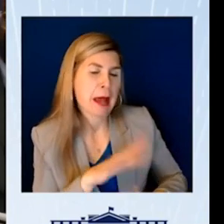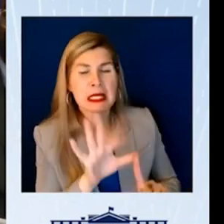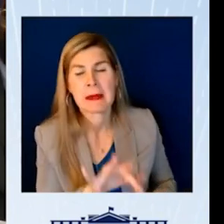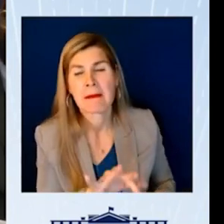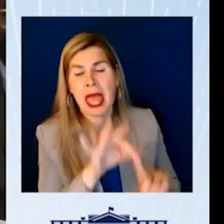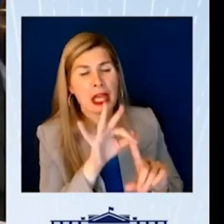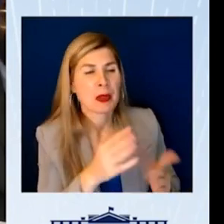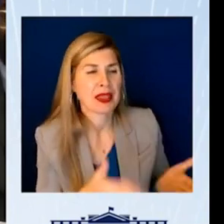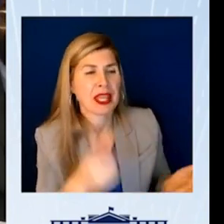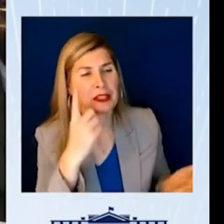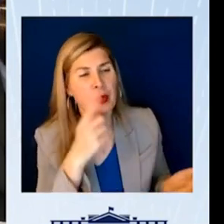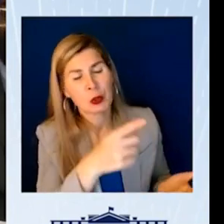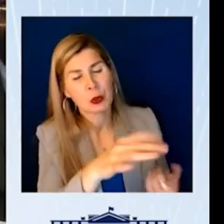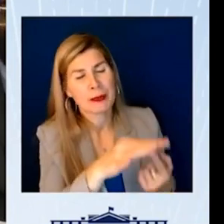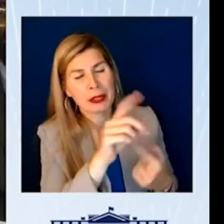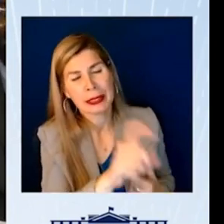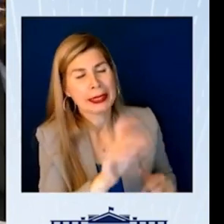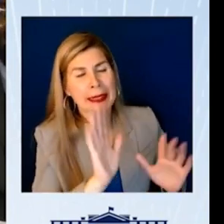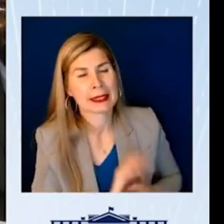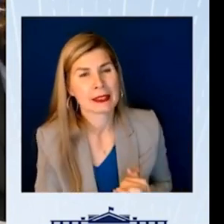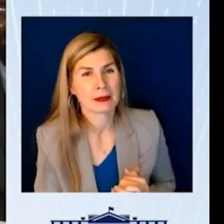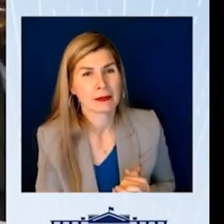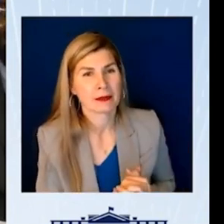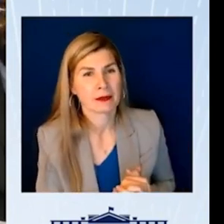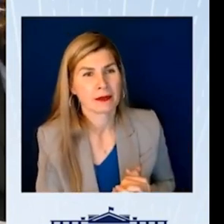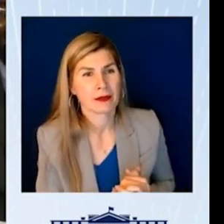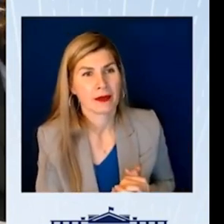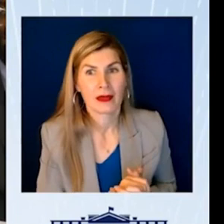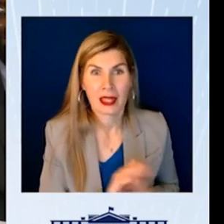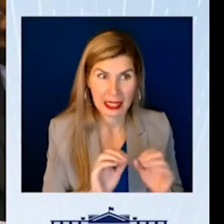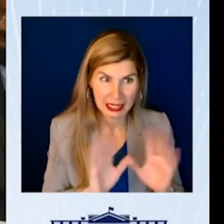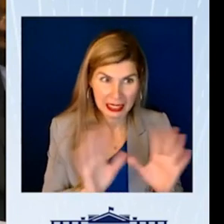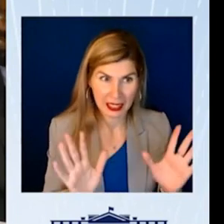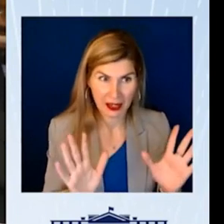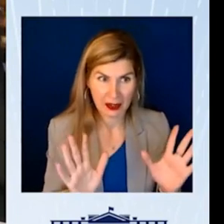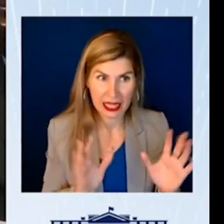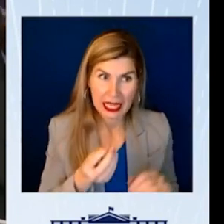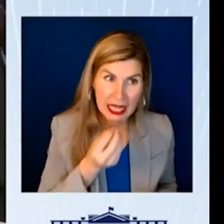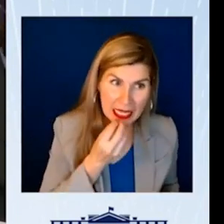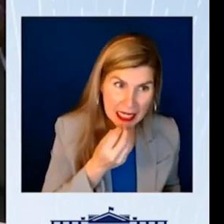students with special needs. Just to be clear, eating is not a special need.